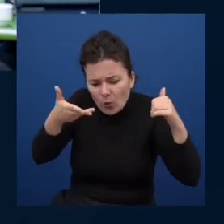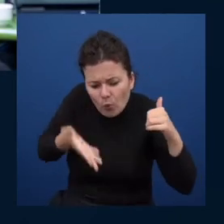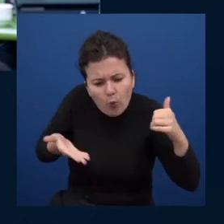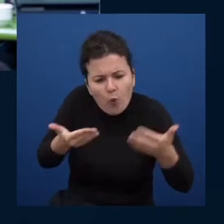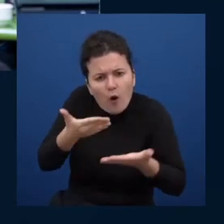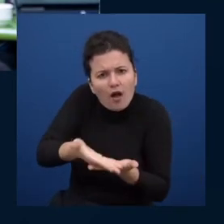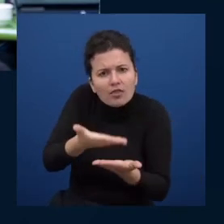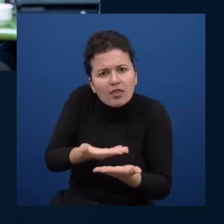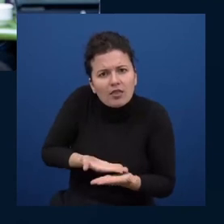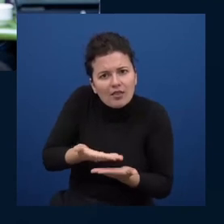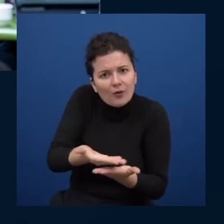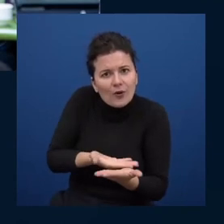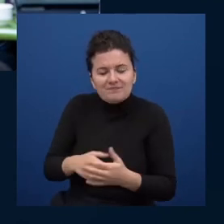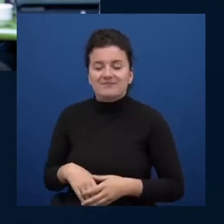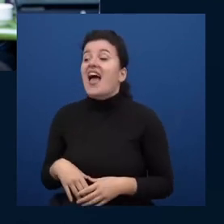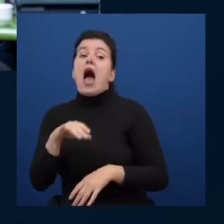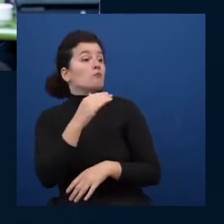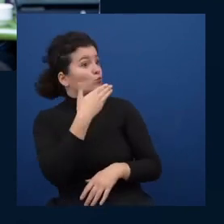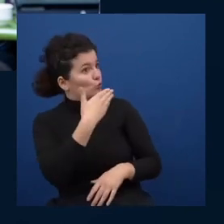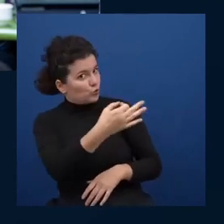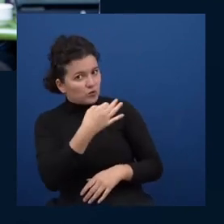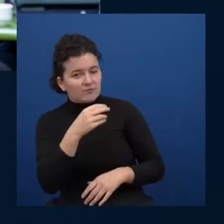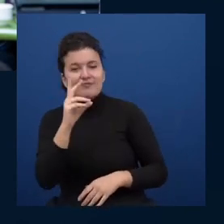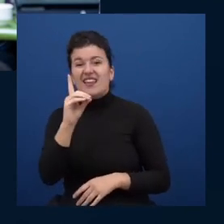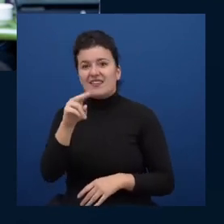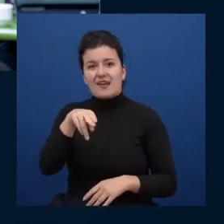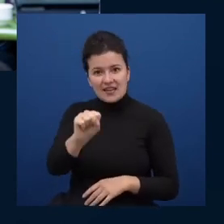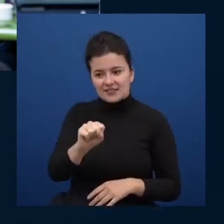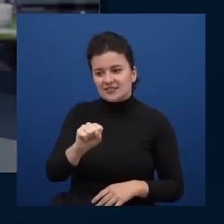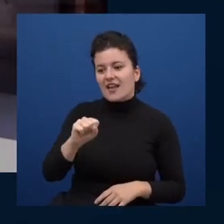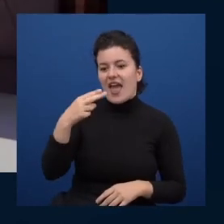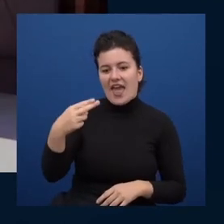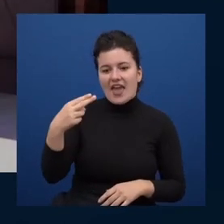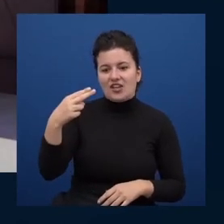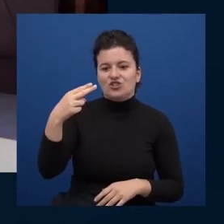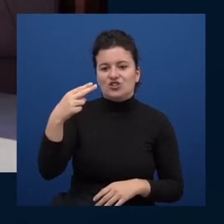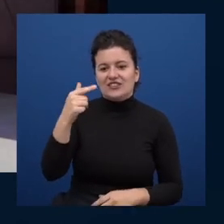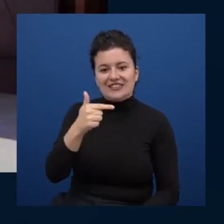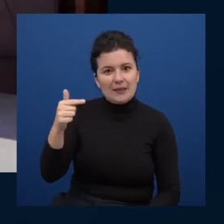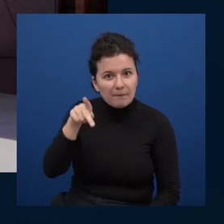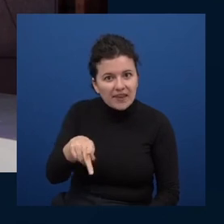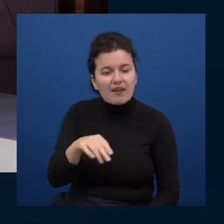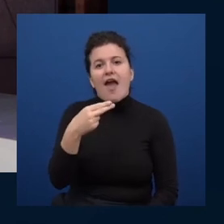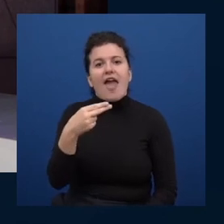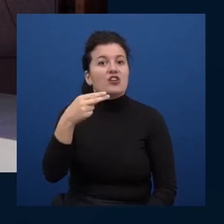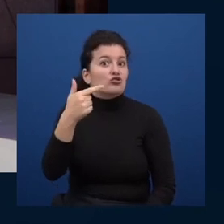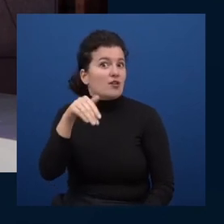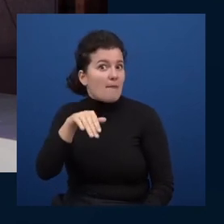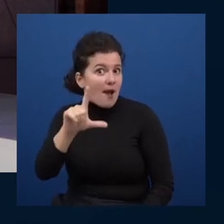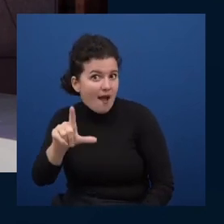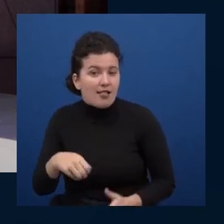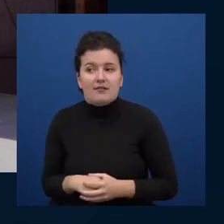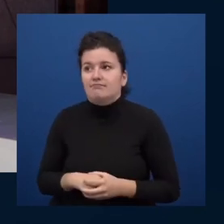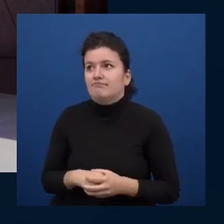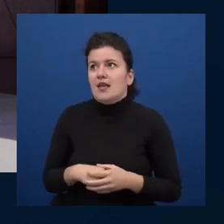we saw dns http html moving bytes around like the basic